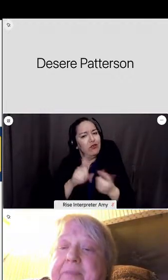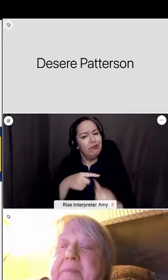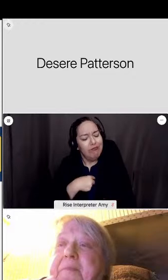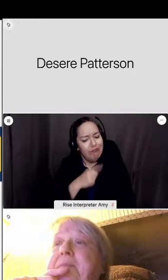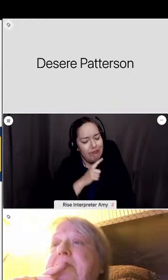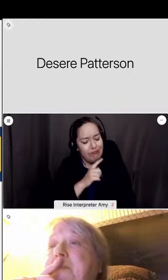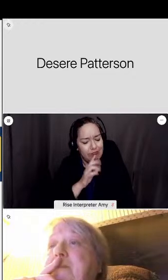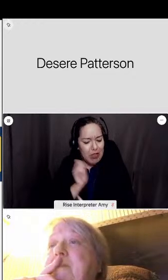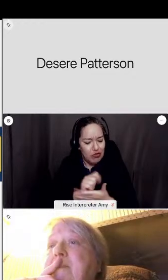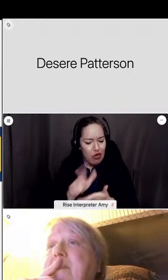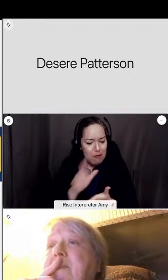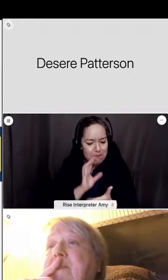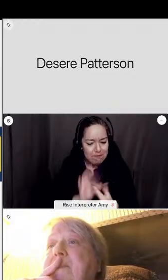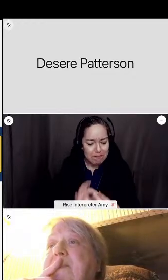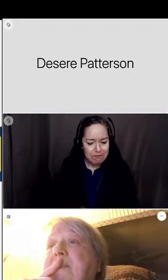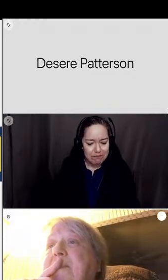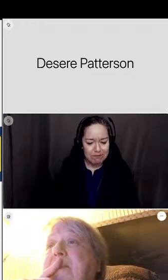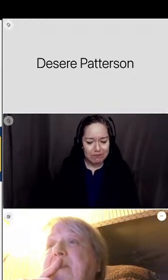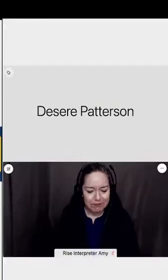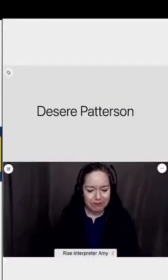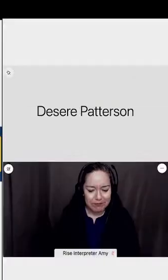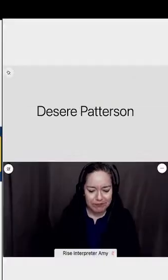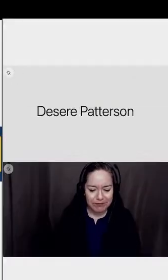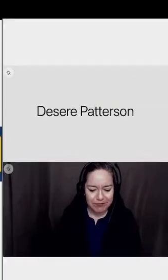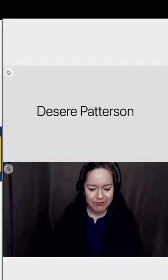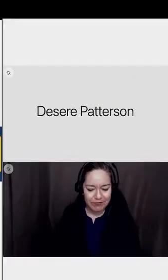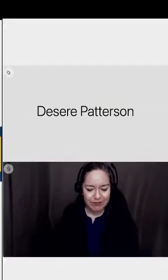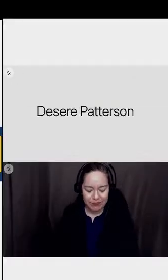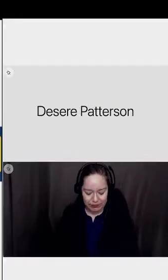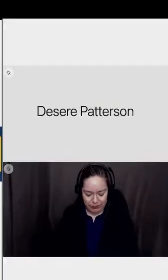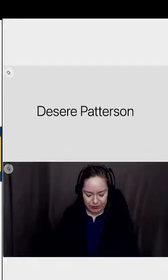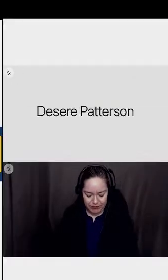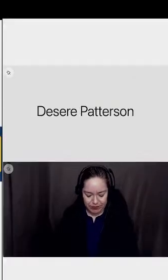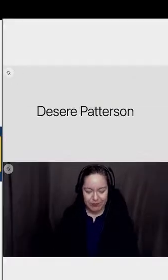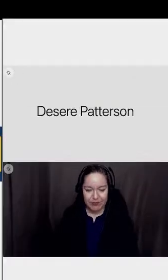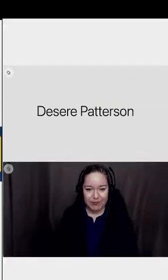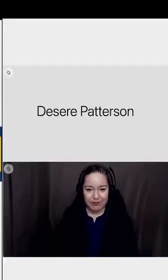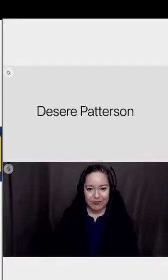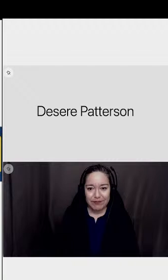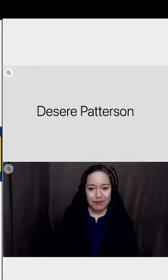thank you board member further other comments or questions